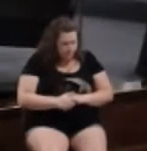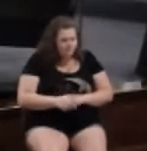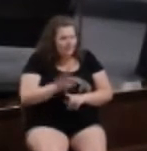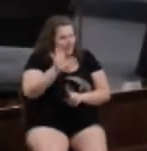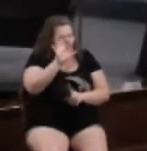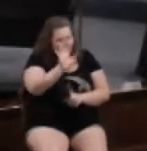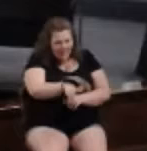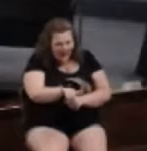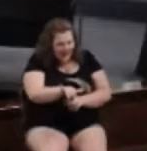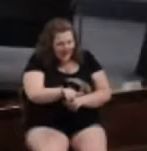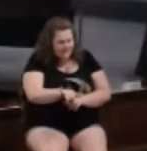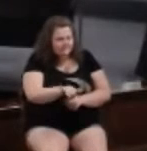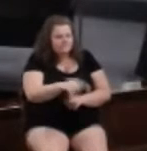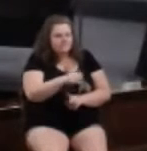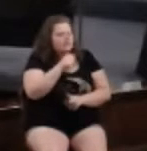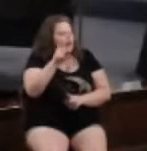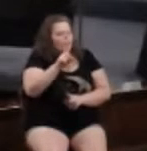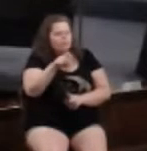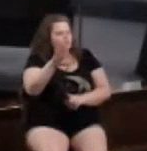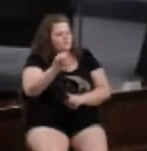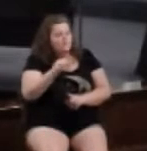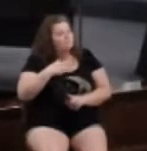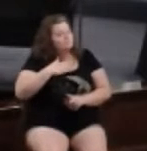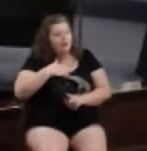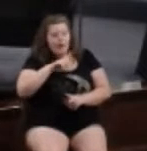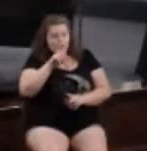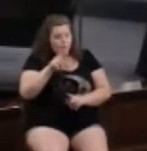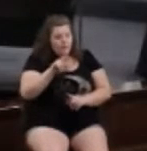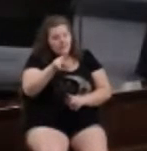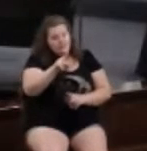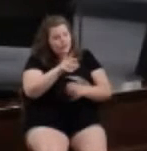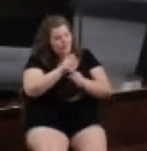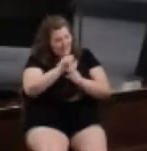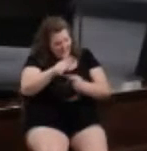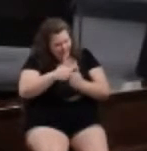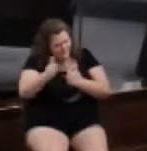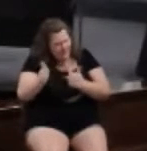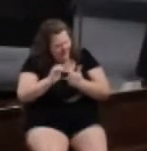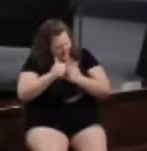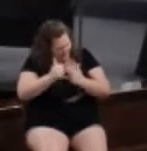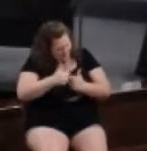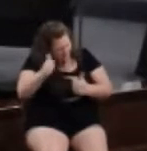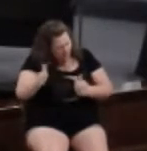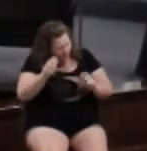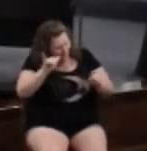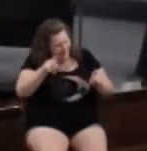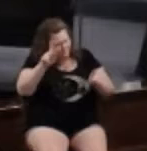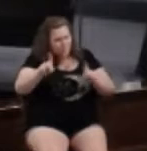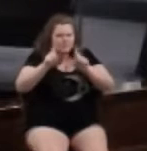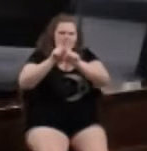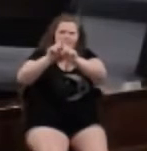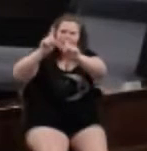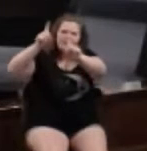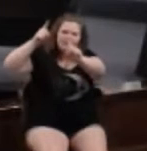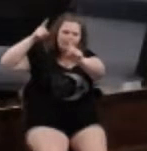that's not where we should be. My question is, is if you get that far, how far is that person away from God?